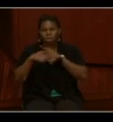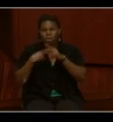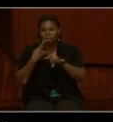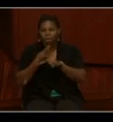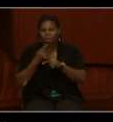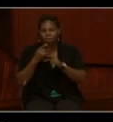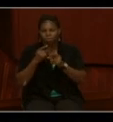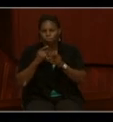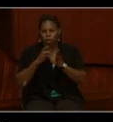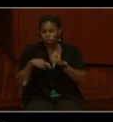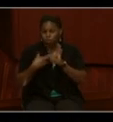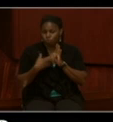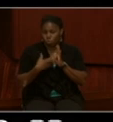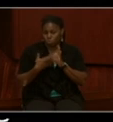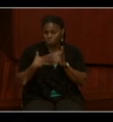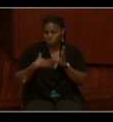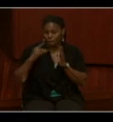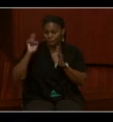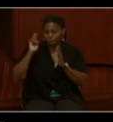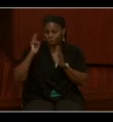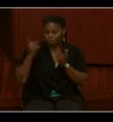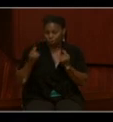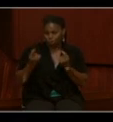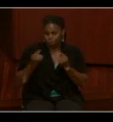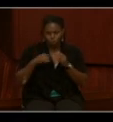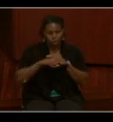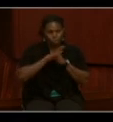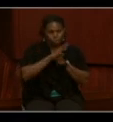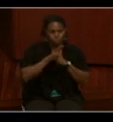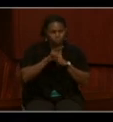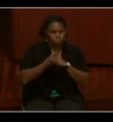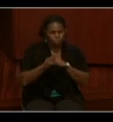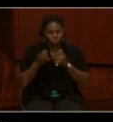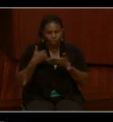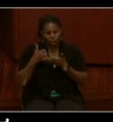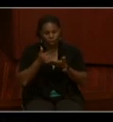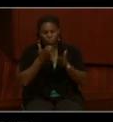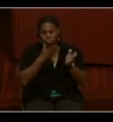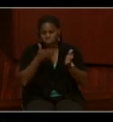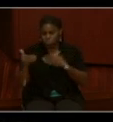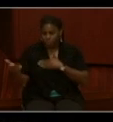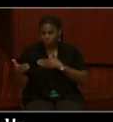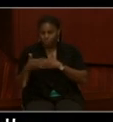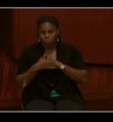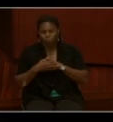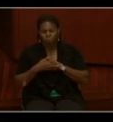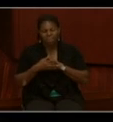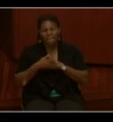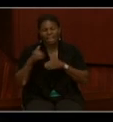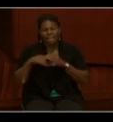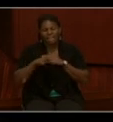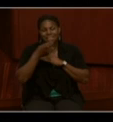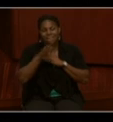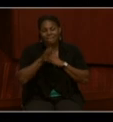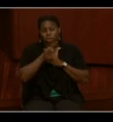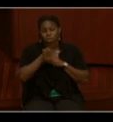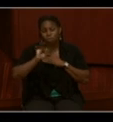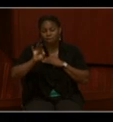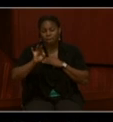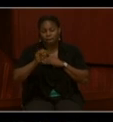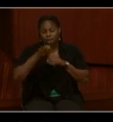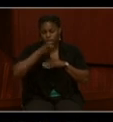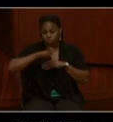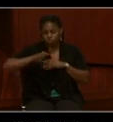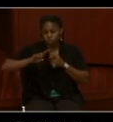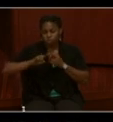my uncle would play in World War II and how he helped prepare. In 1939, he transfers to the Naval